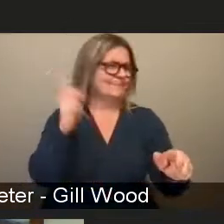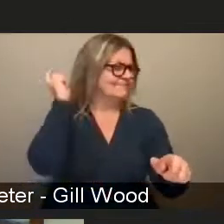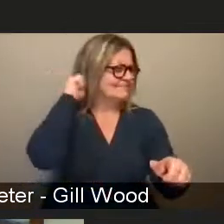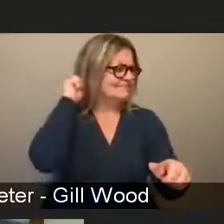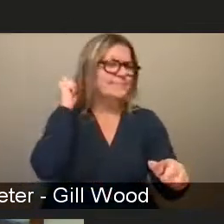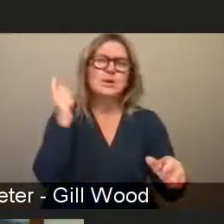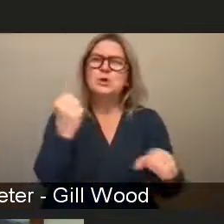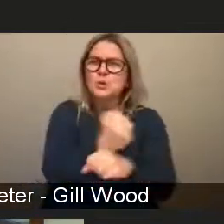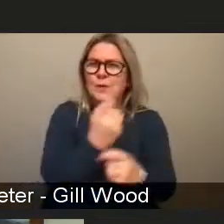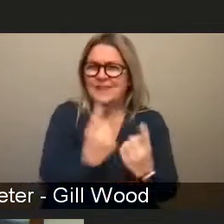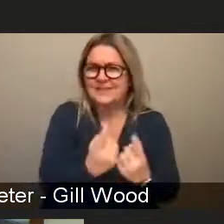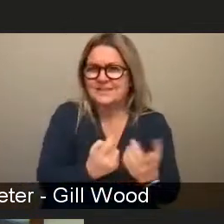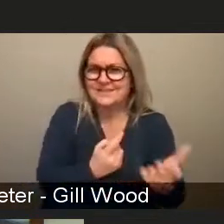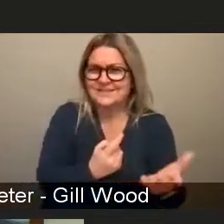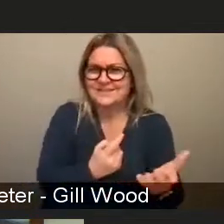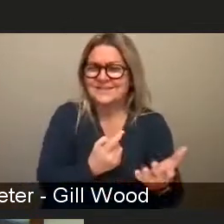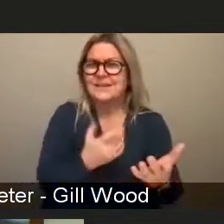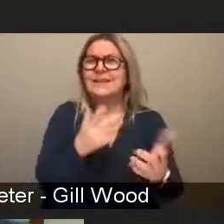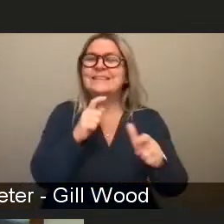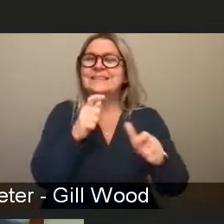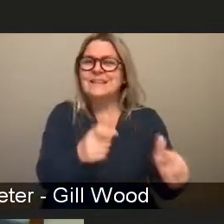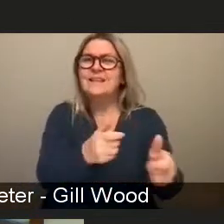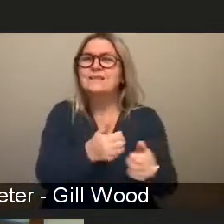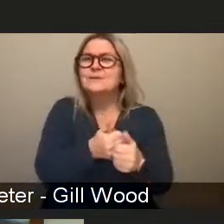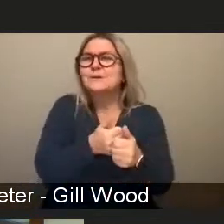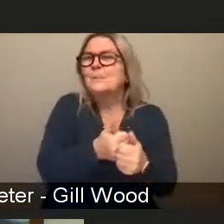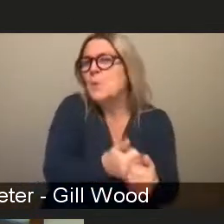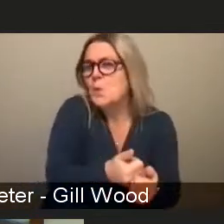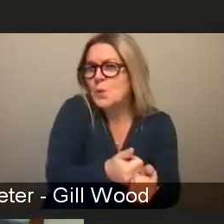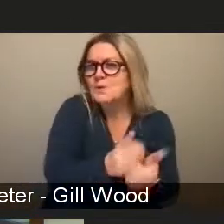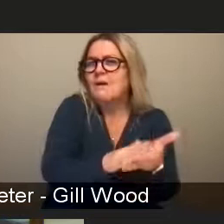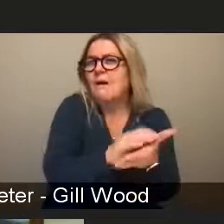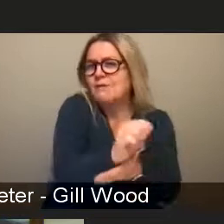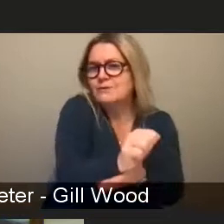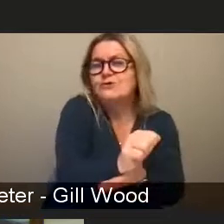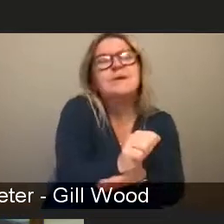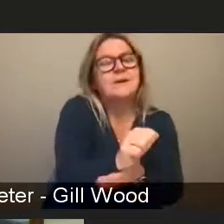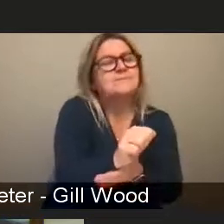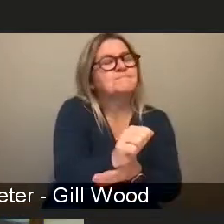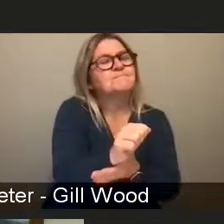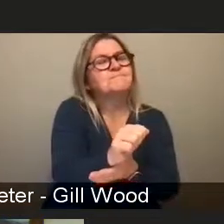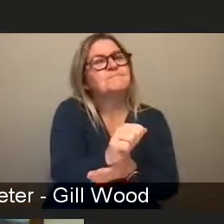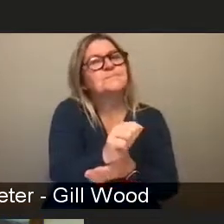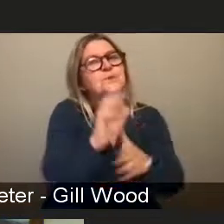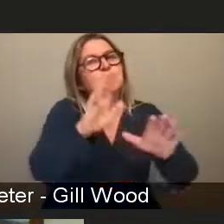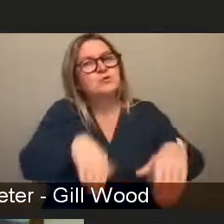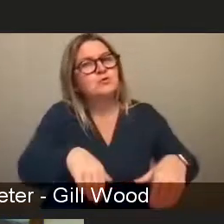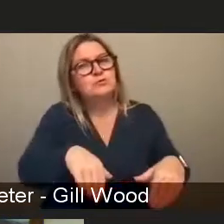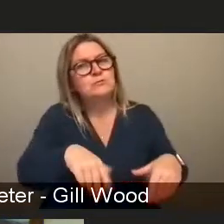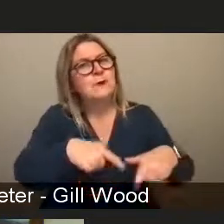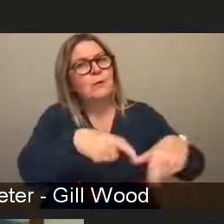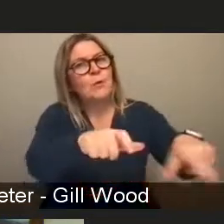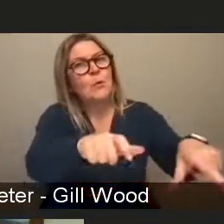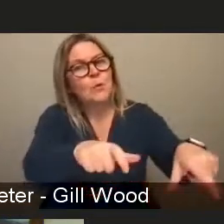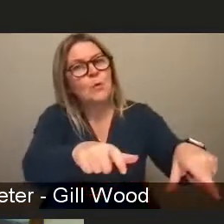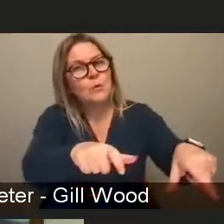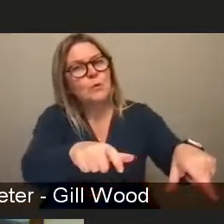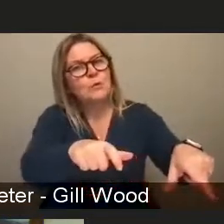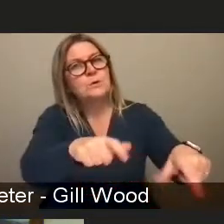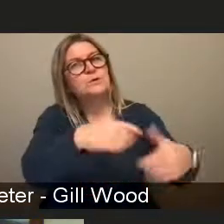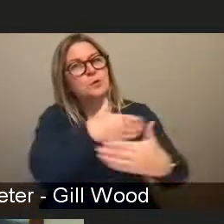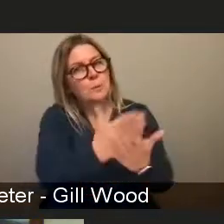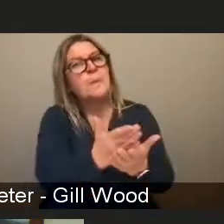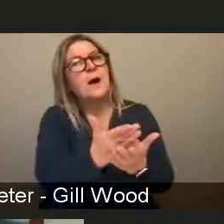perpetrators make them feel more comfortable in our society they should feel really uncomfortable in our society and big part of that is taking away